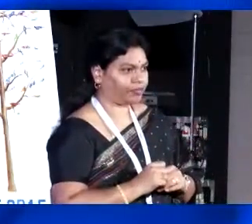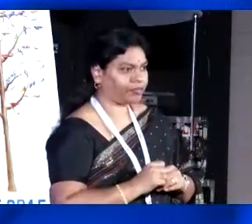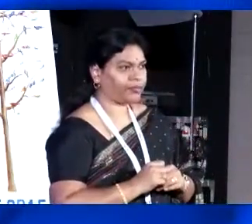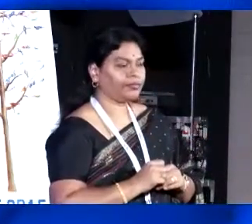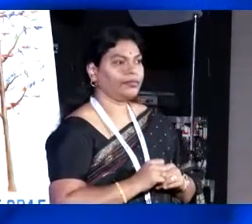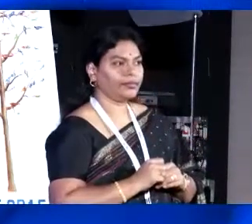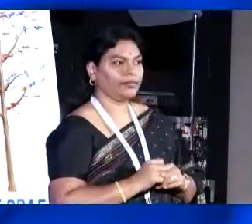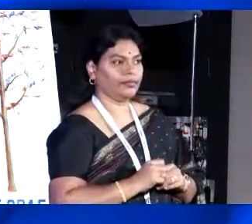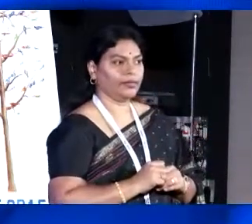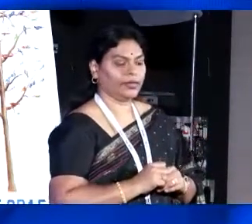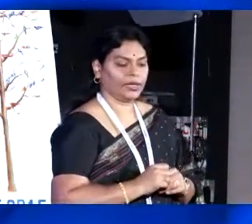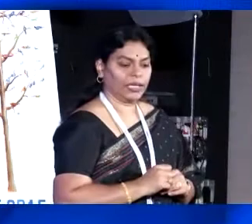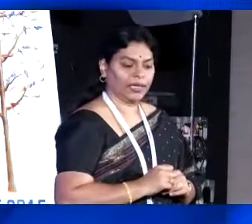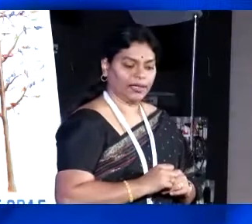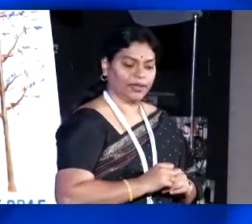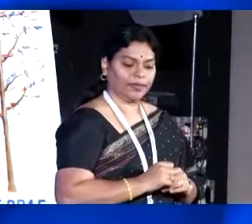shortage of clothing.